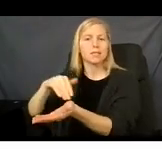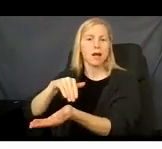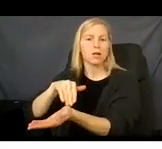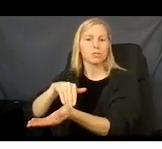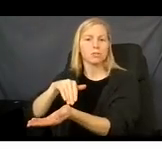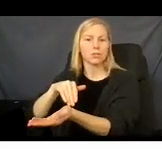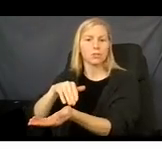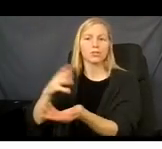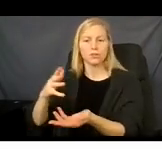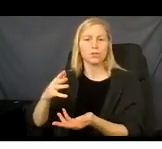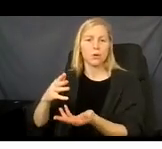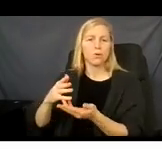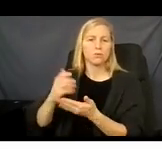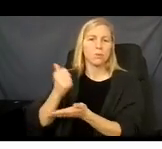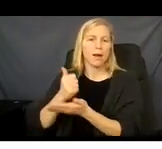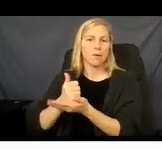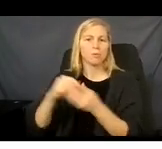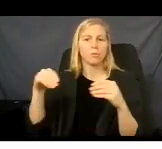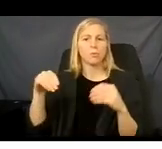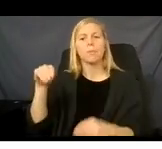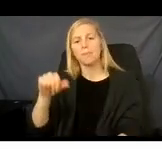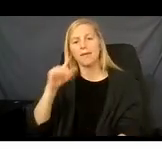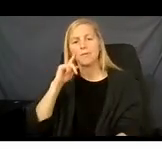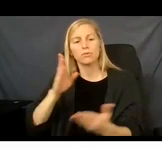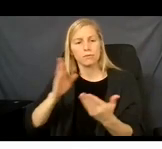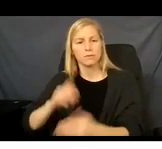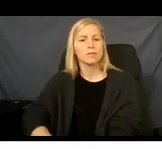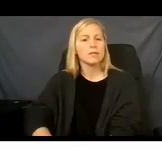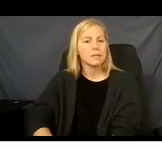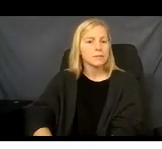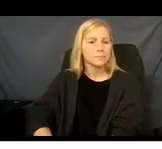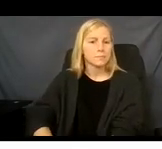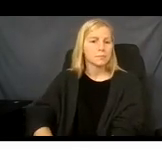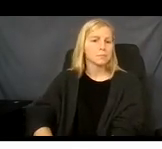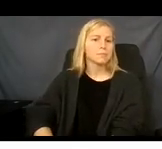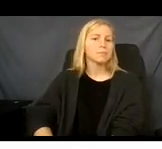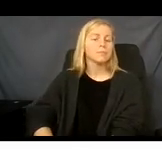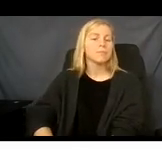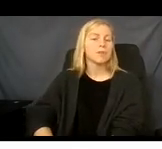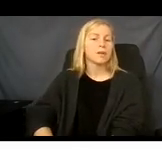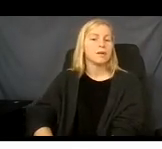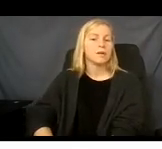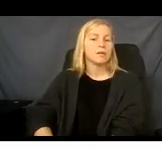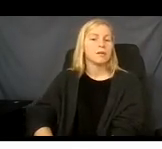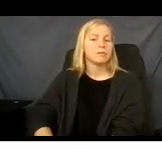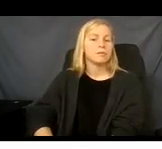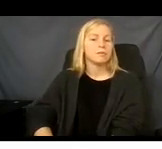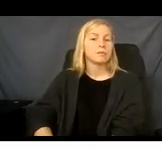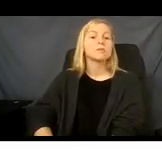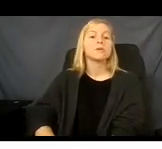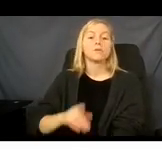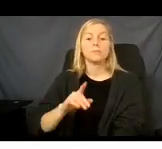In addition, when you have Medicaid in addition to your employer's coverage, you would be able to apply